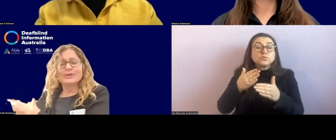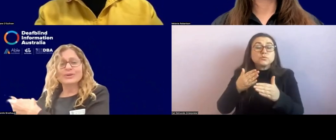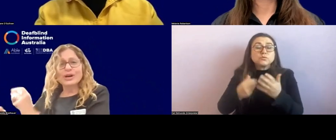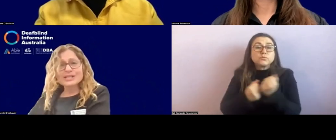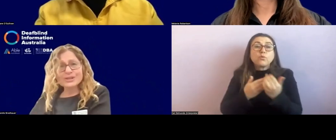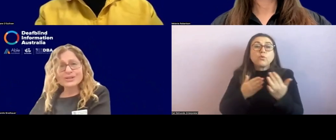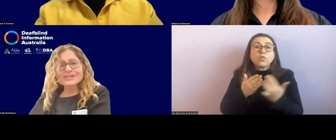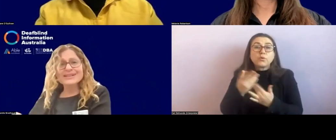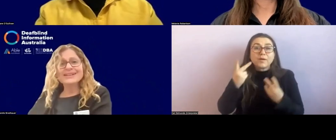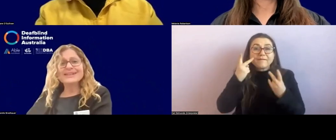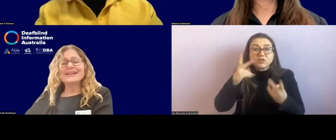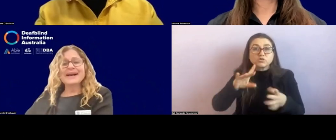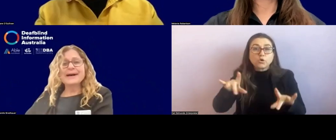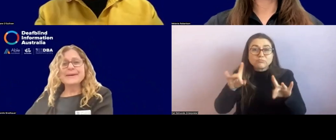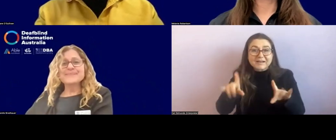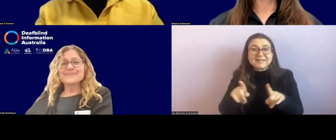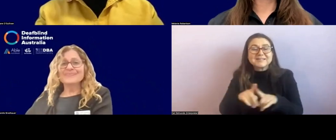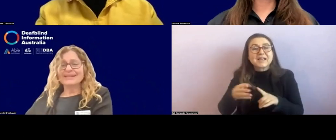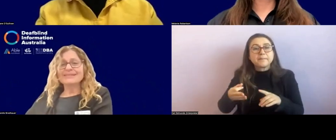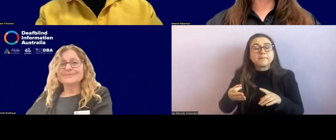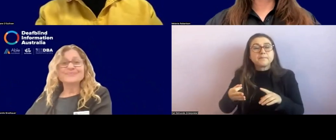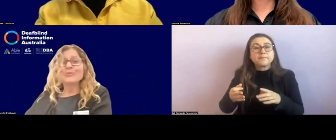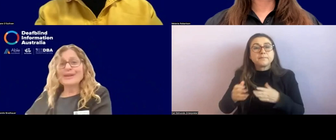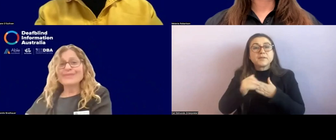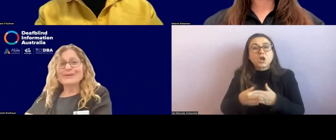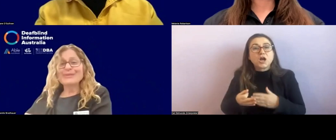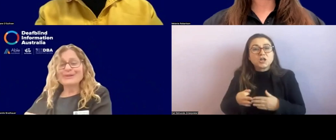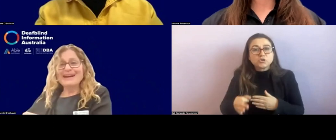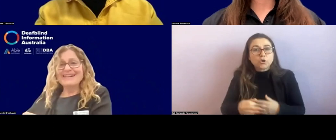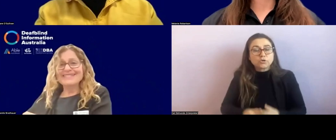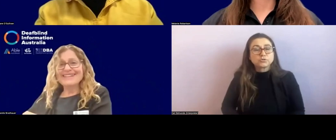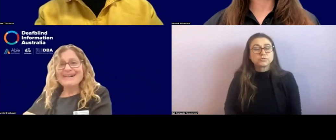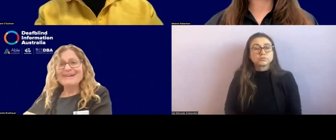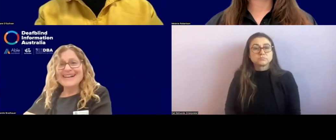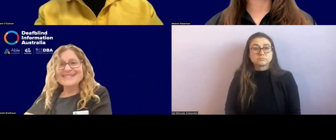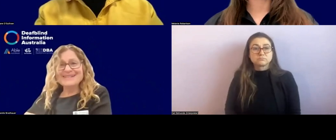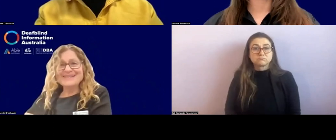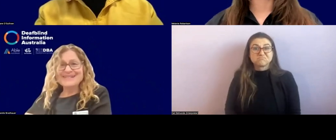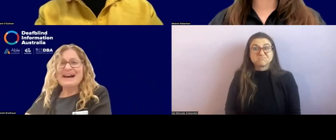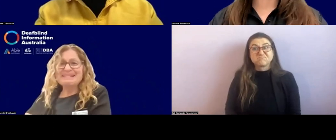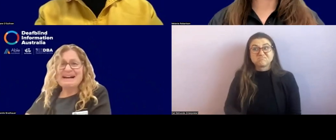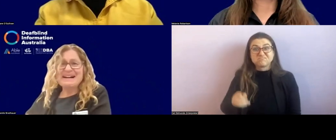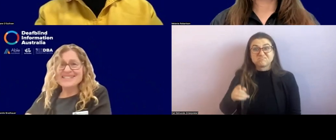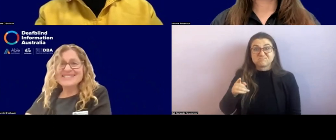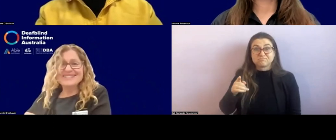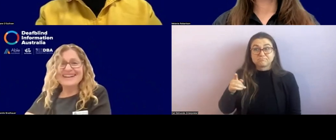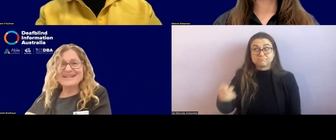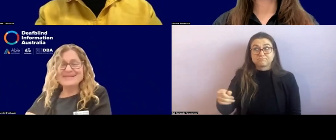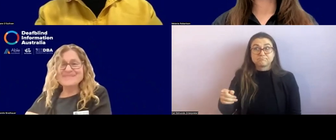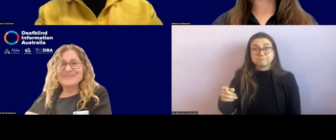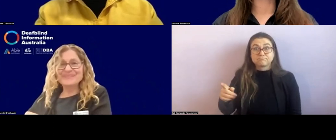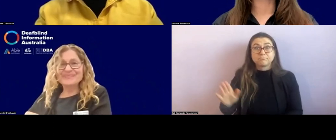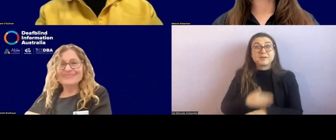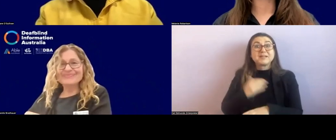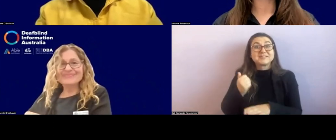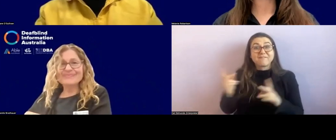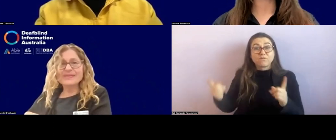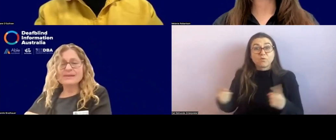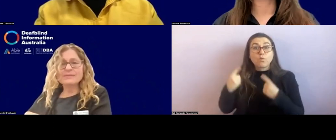and Guide Dogs. Um, we're thin on the ground. Our caseloads are large. Um,